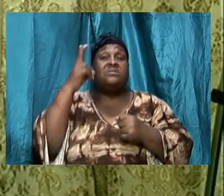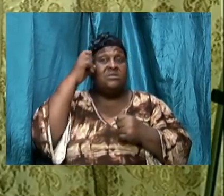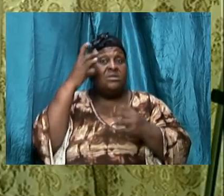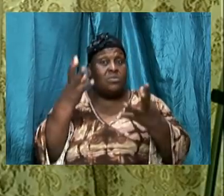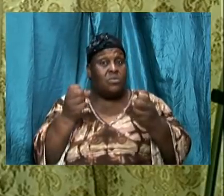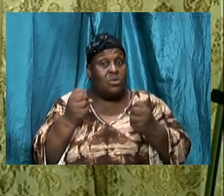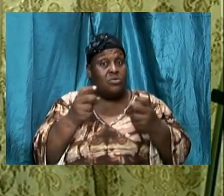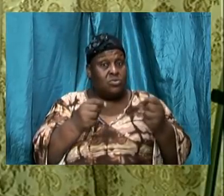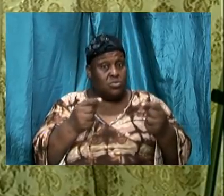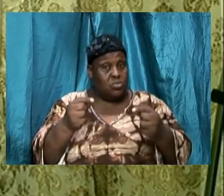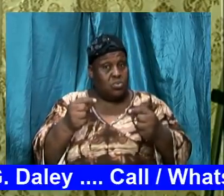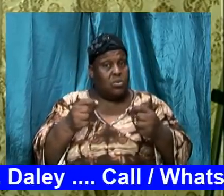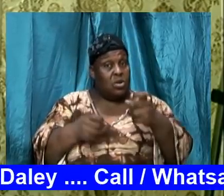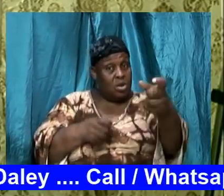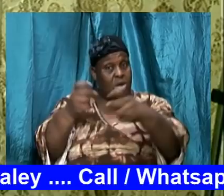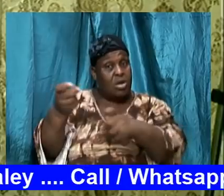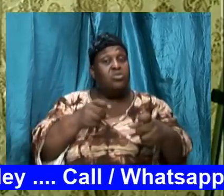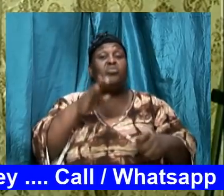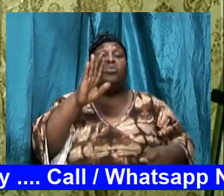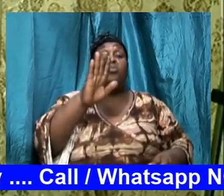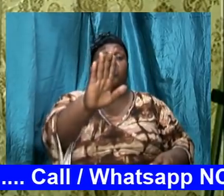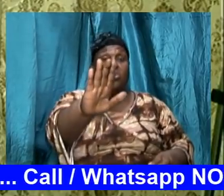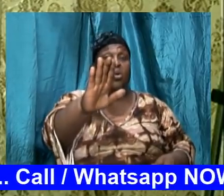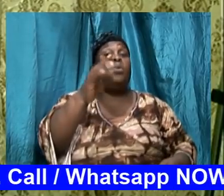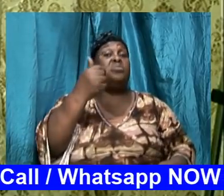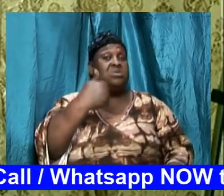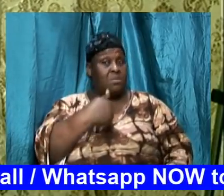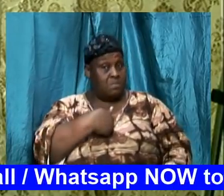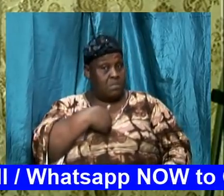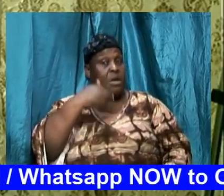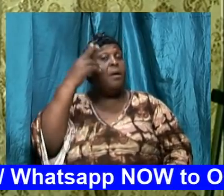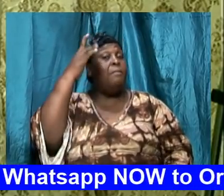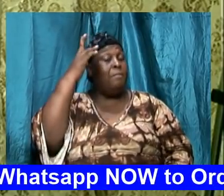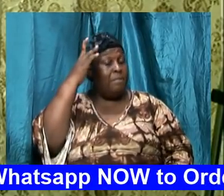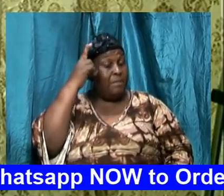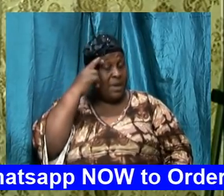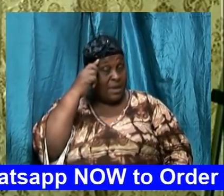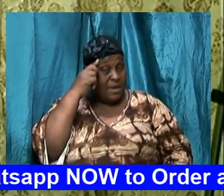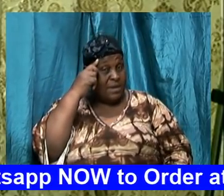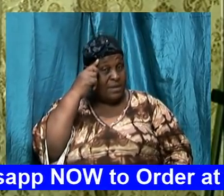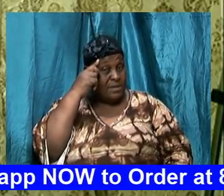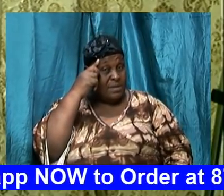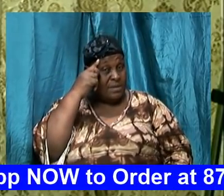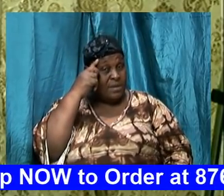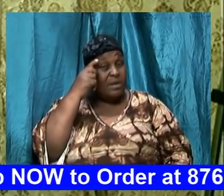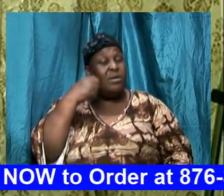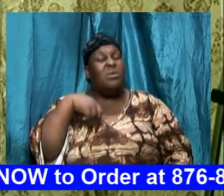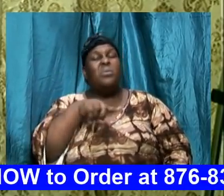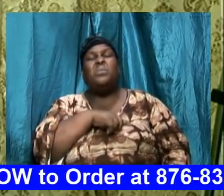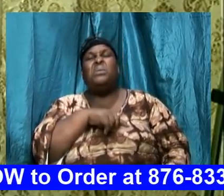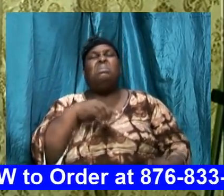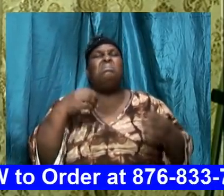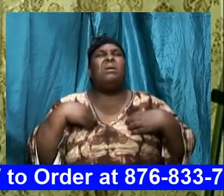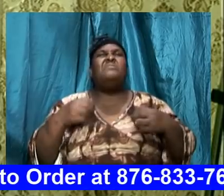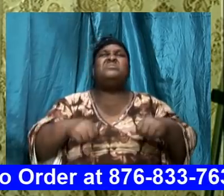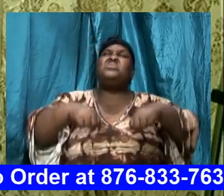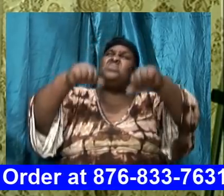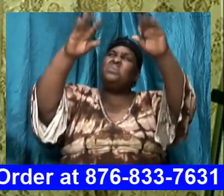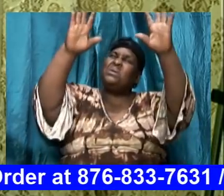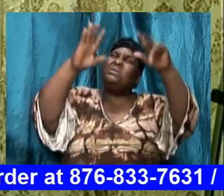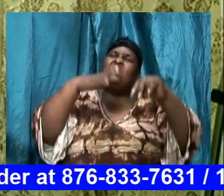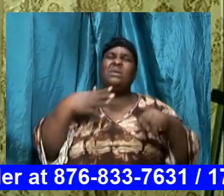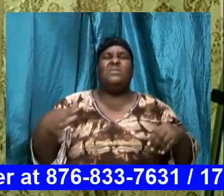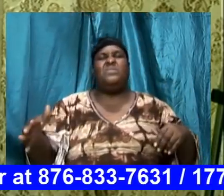to become a playground for Satan it ought not to be surrender the things that we know and